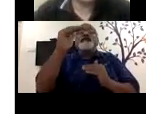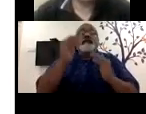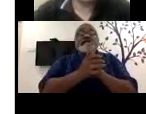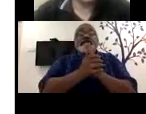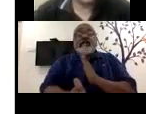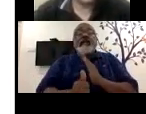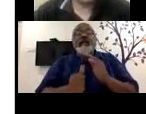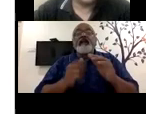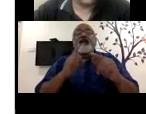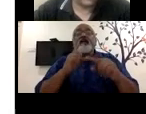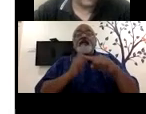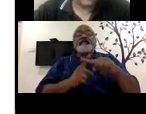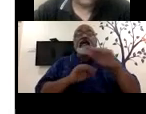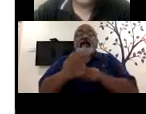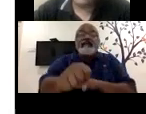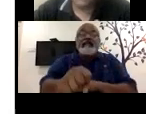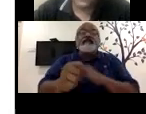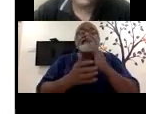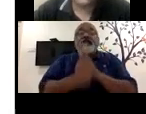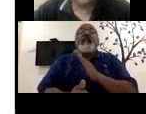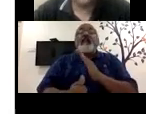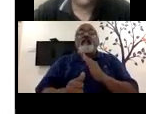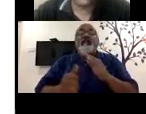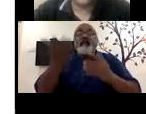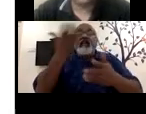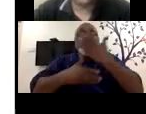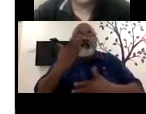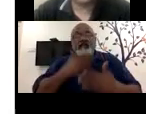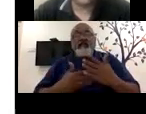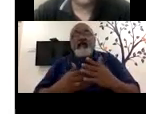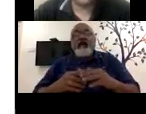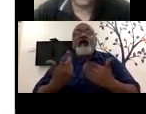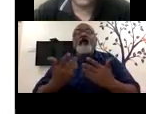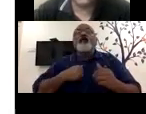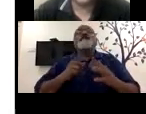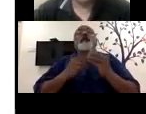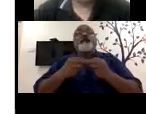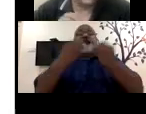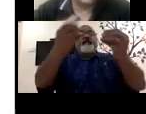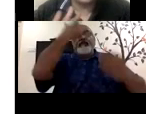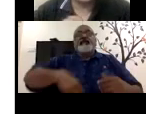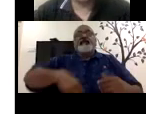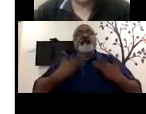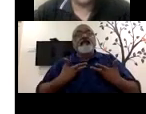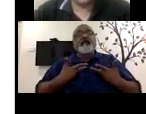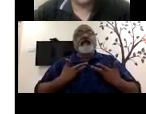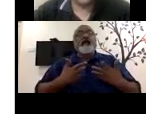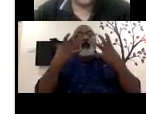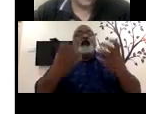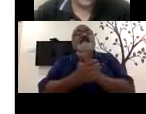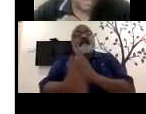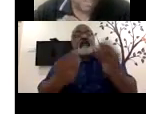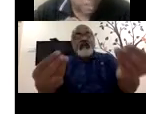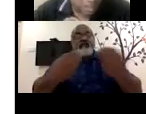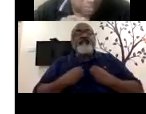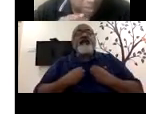to skill for an individual. Okay. From the employer side, we look at the employer. Employer is wanting skilled people. know,